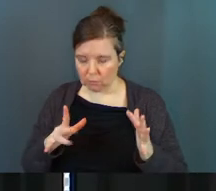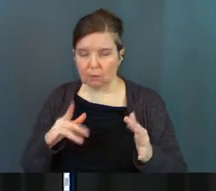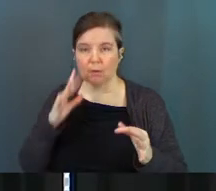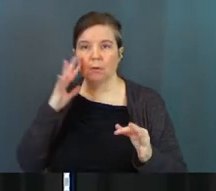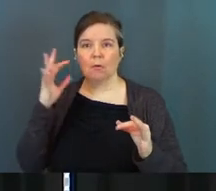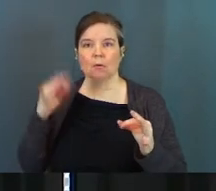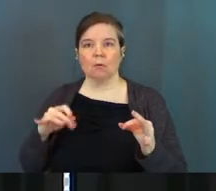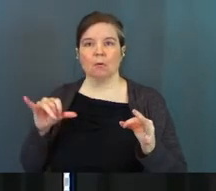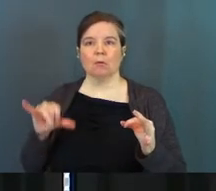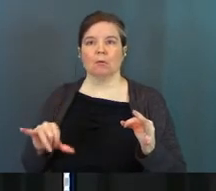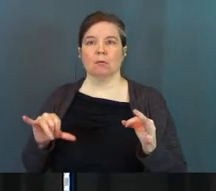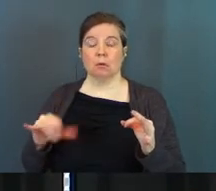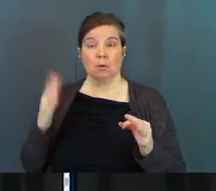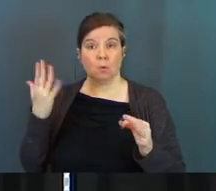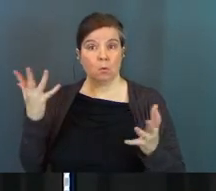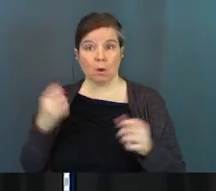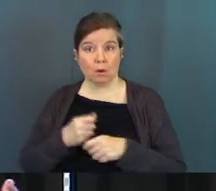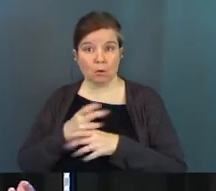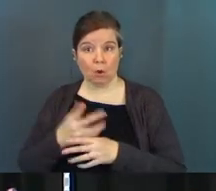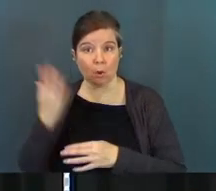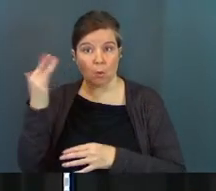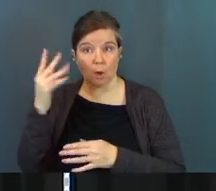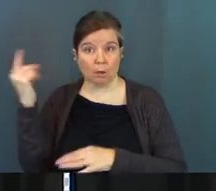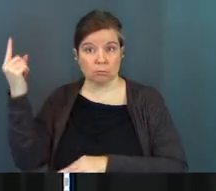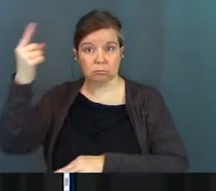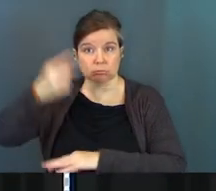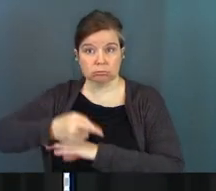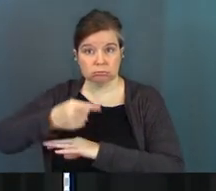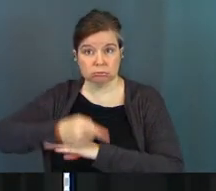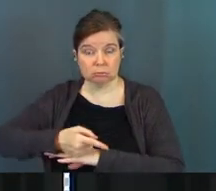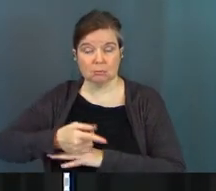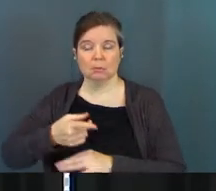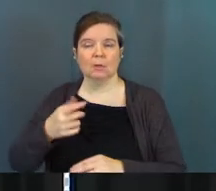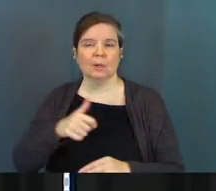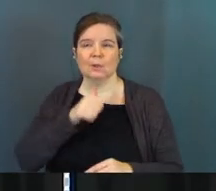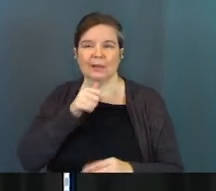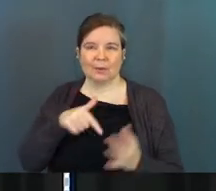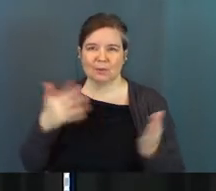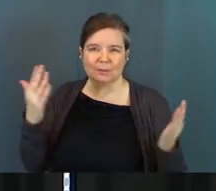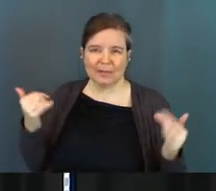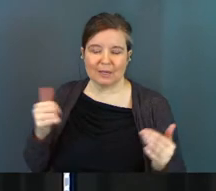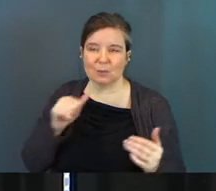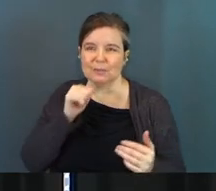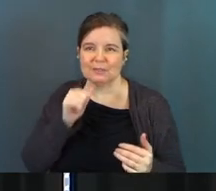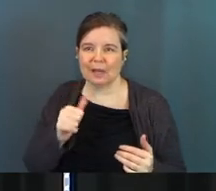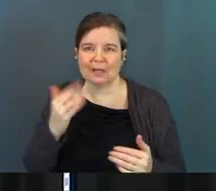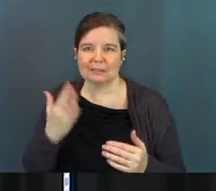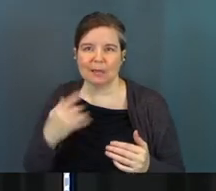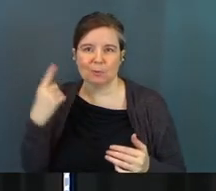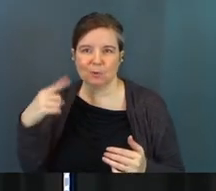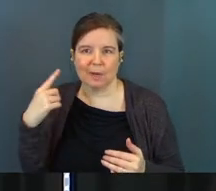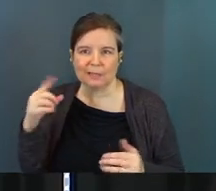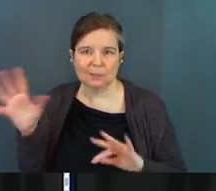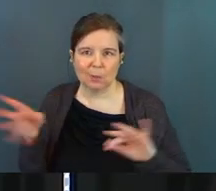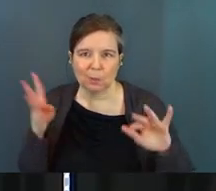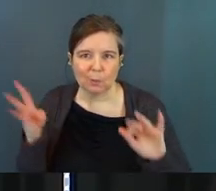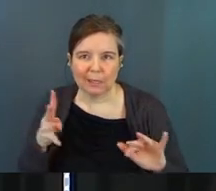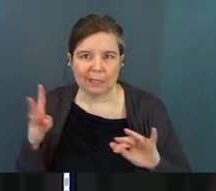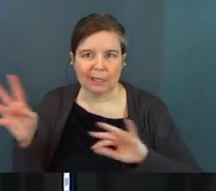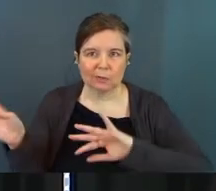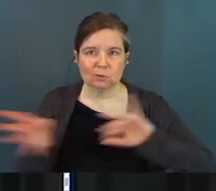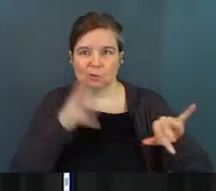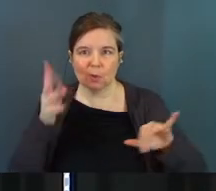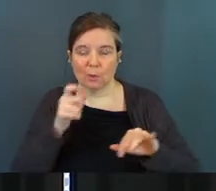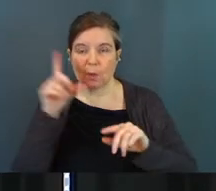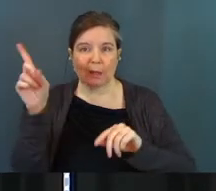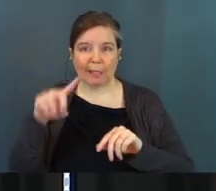the conclusion that they came to as to what caused the tree to fall down was not what you'd expect. It was not some crazy wind or storm,